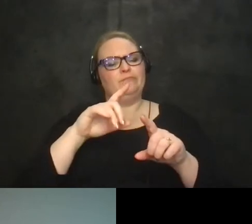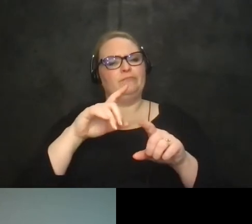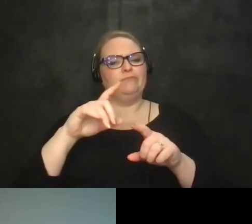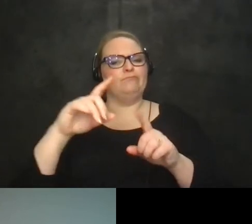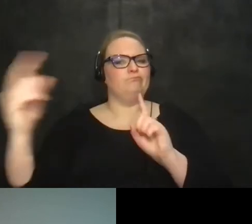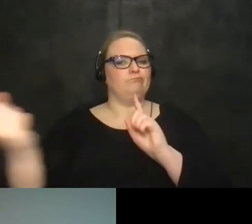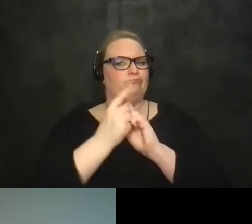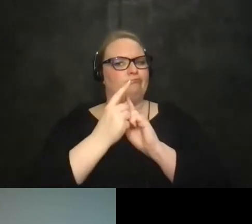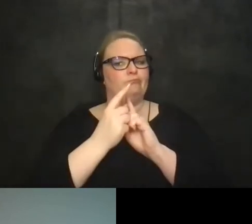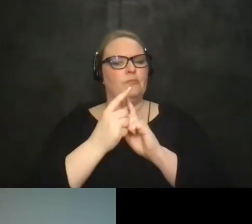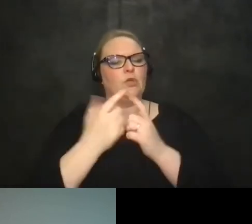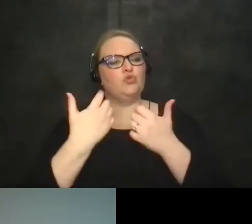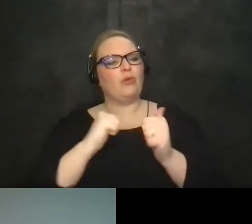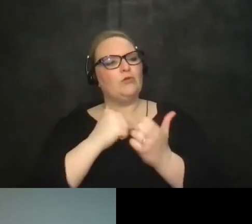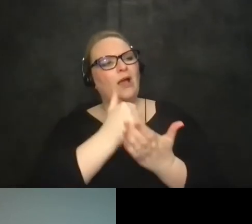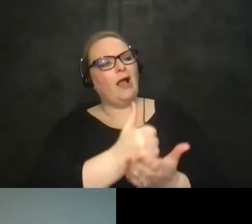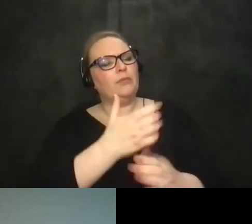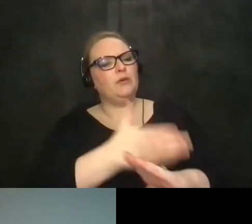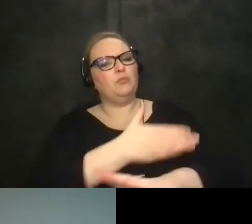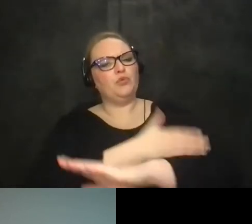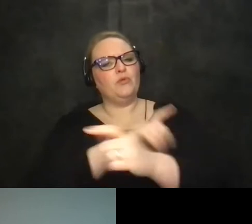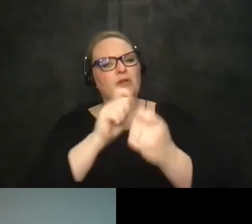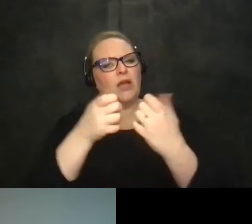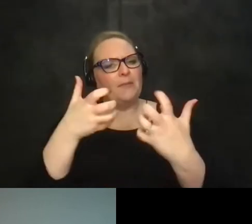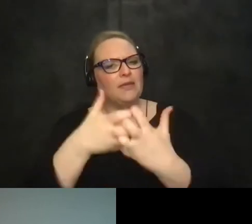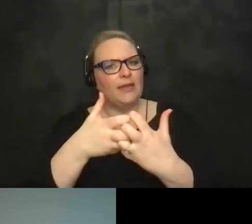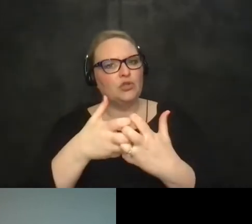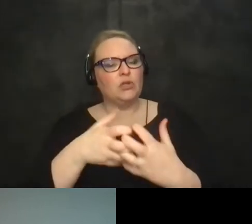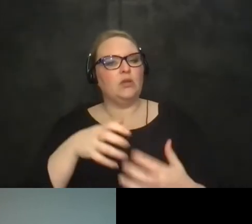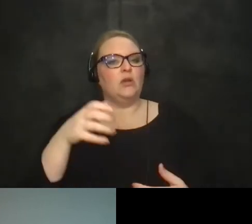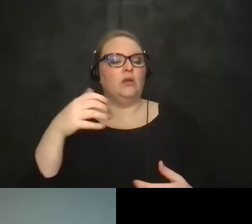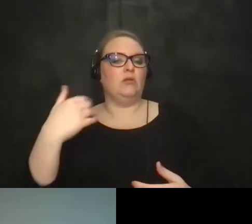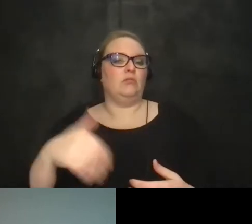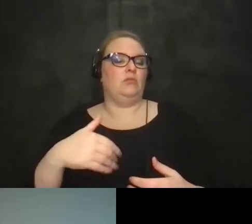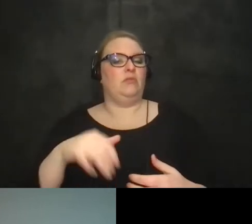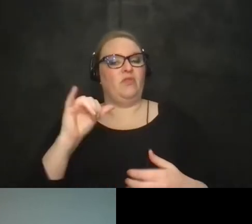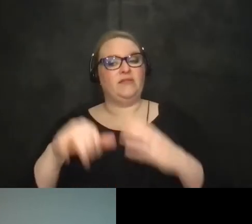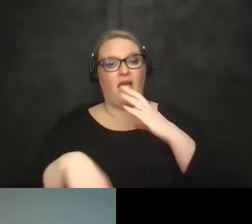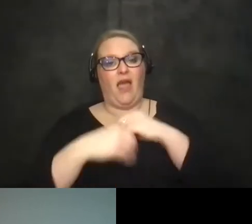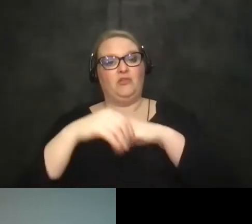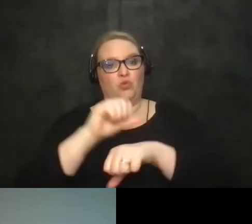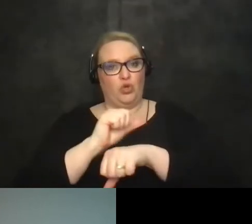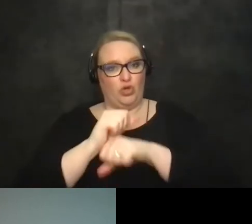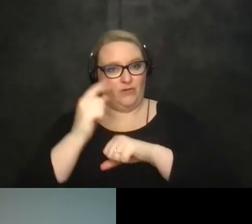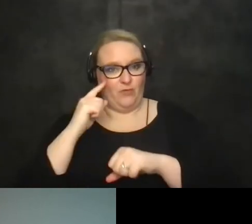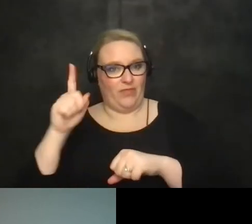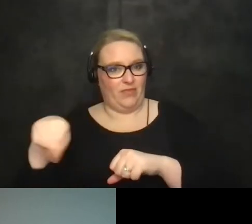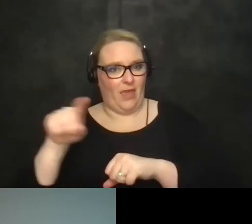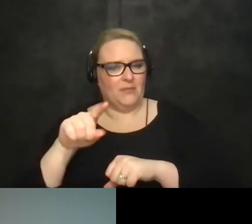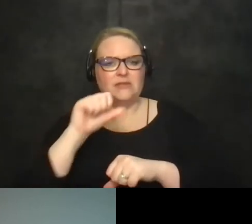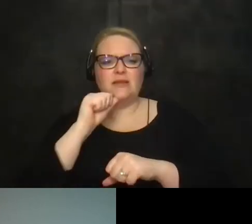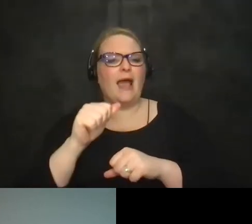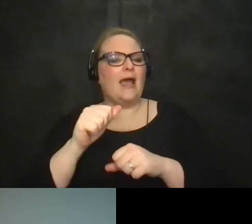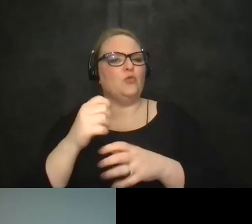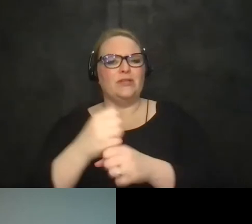to help improve accommodations which was in many ways ways extra work for them which didn't actually receive any extra